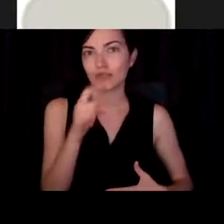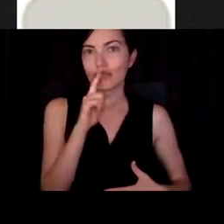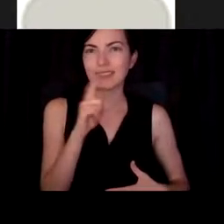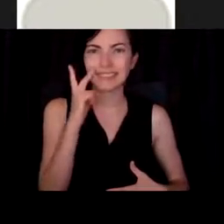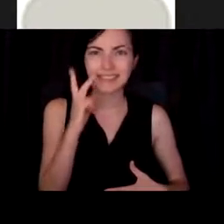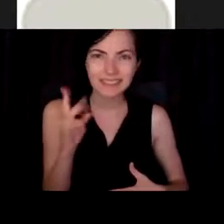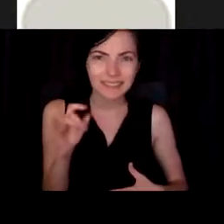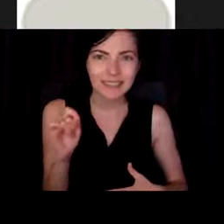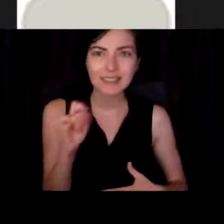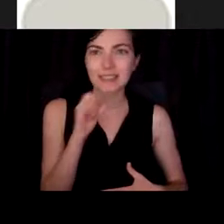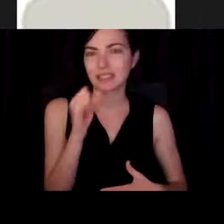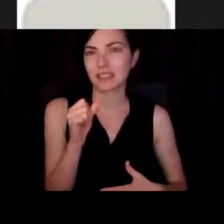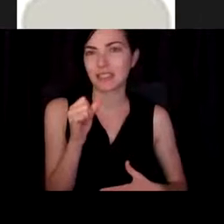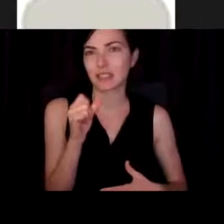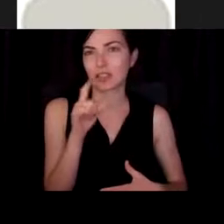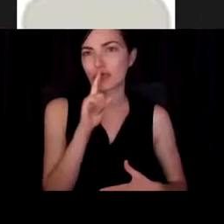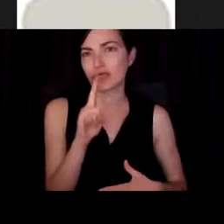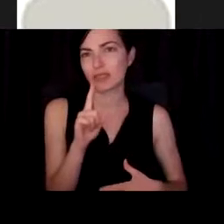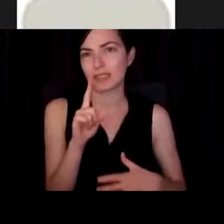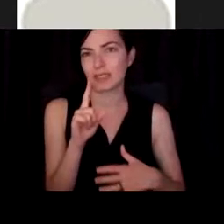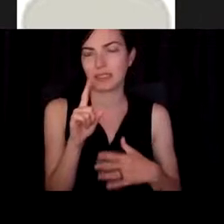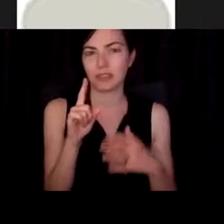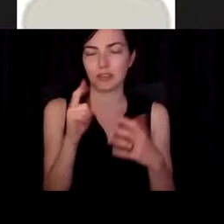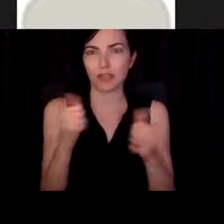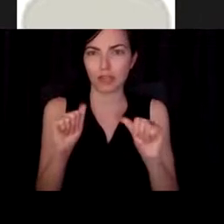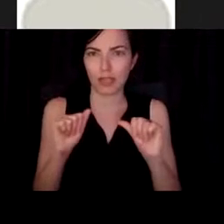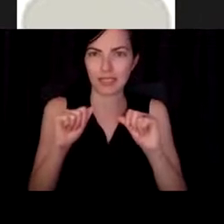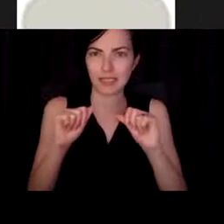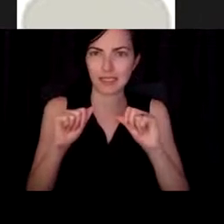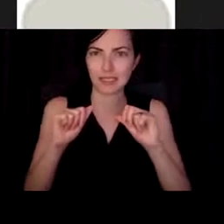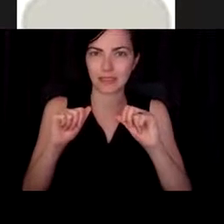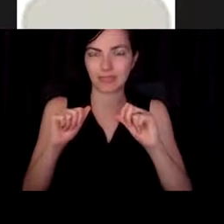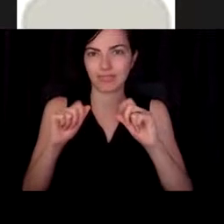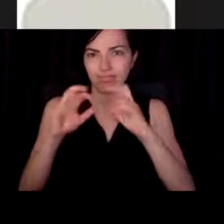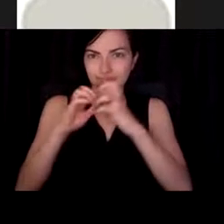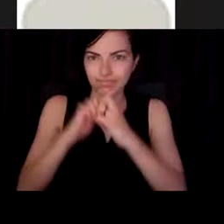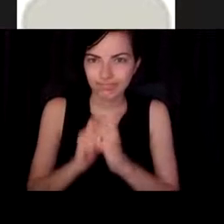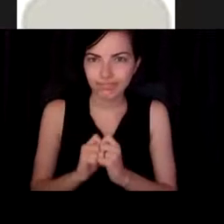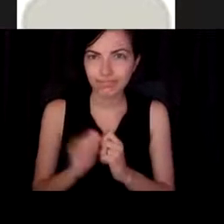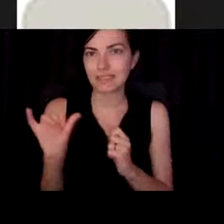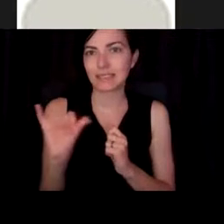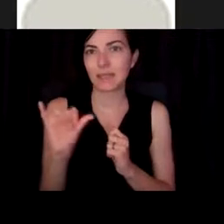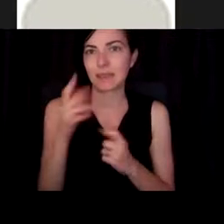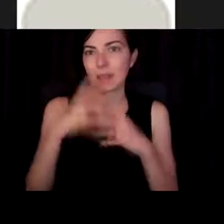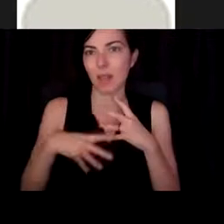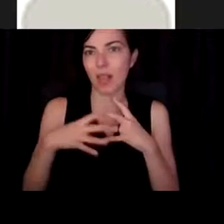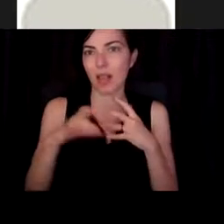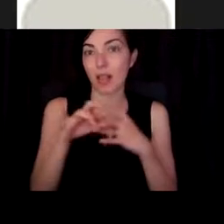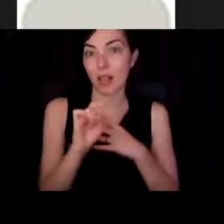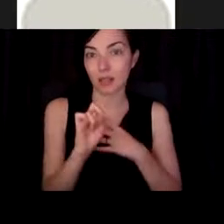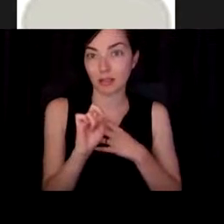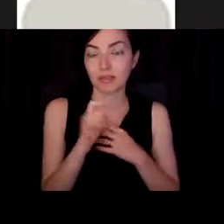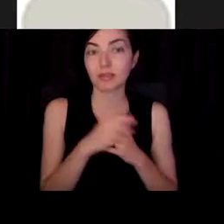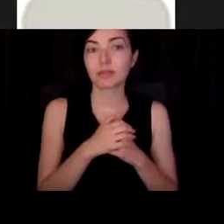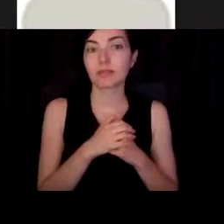really break it down like it would a blood clot. And then we figured out that we could take these stem cells and without even going to